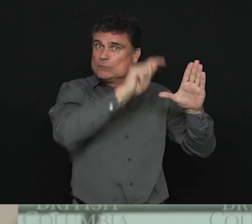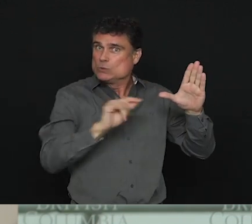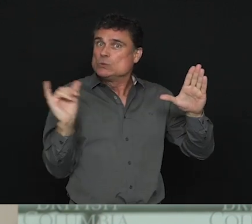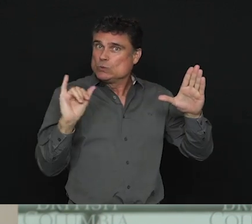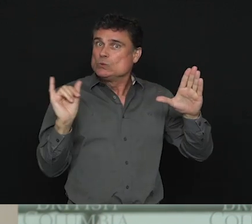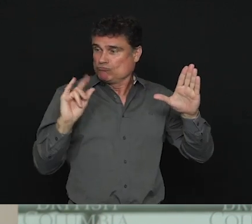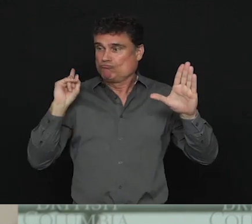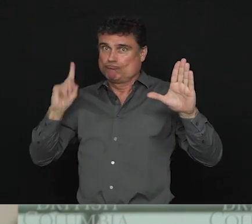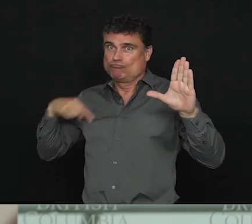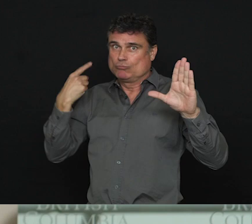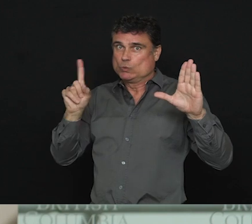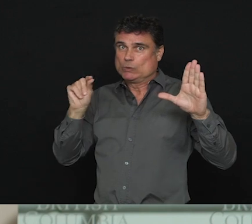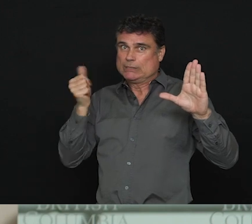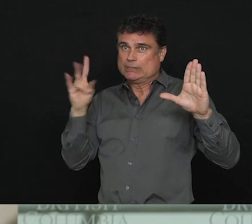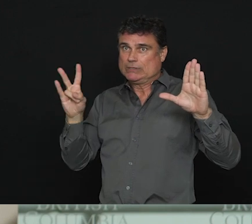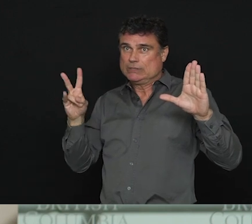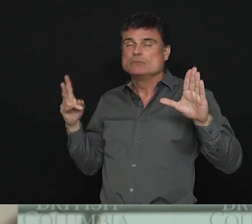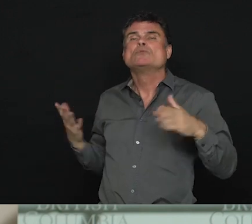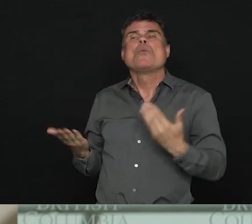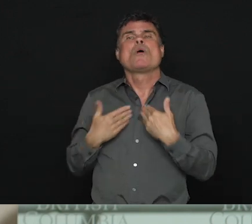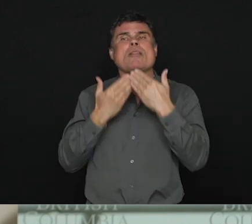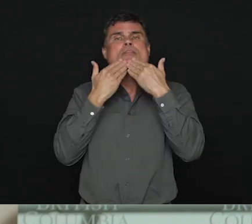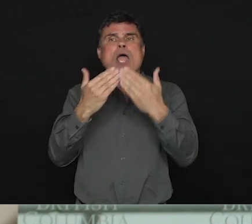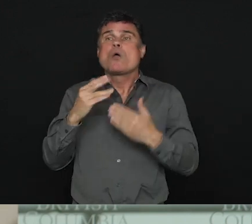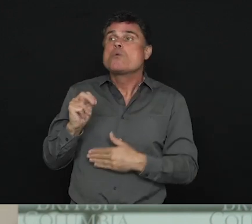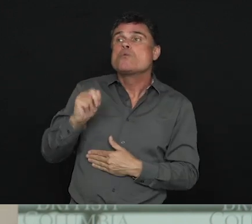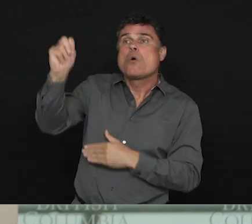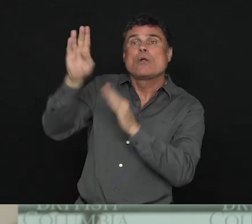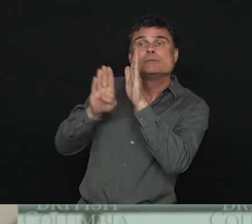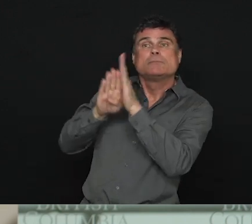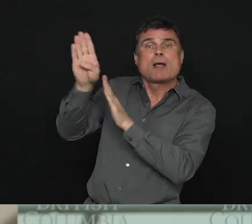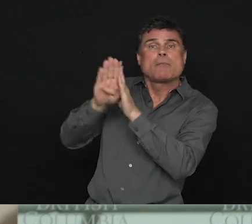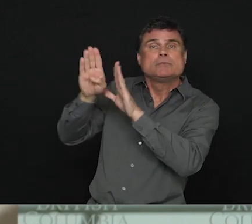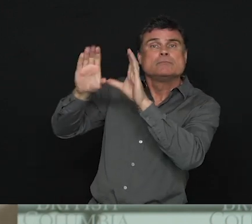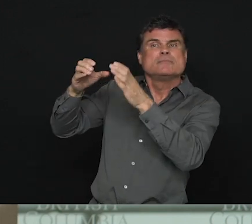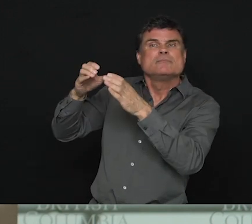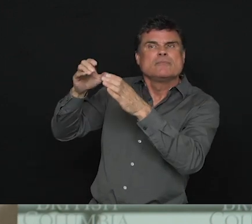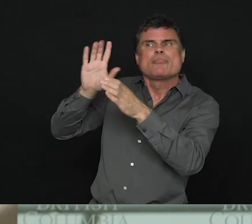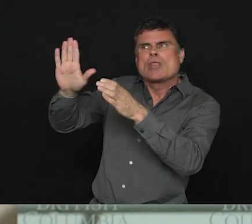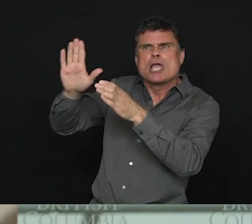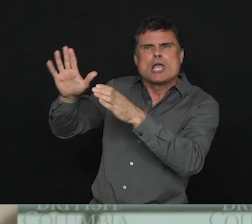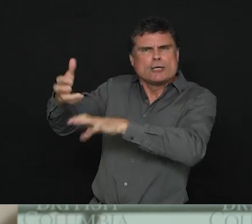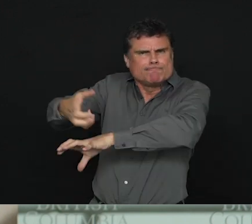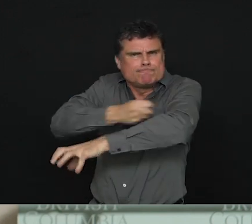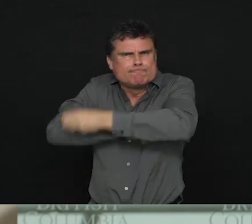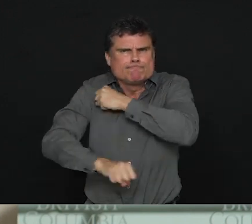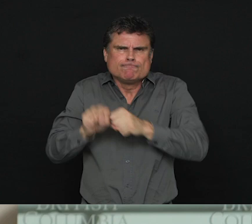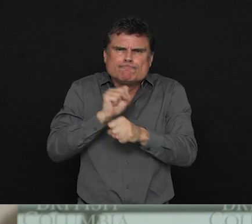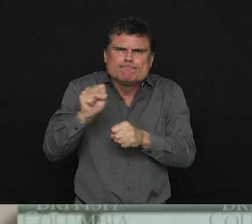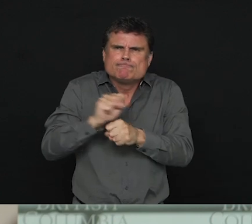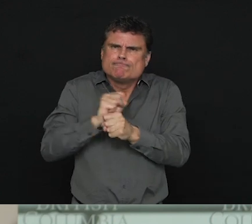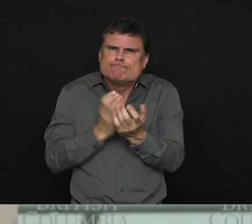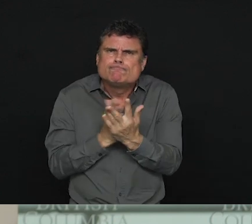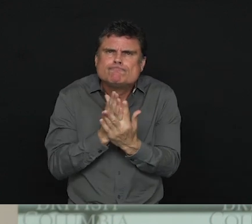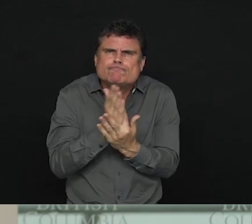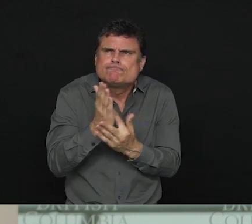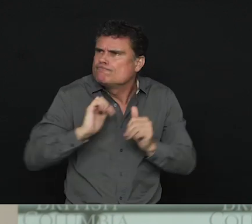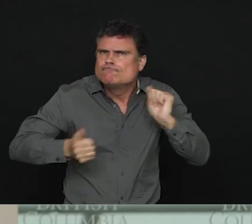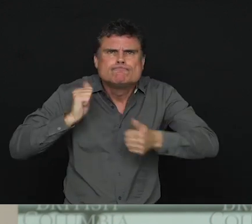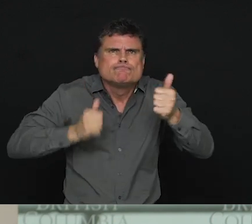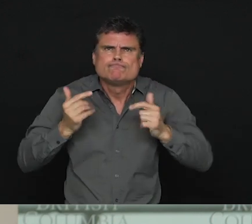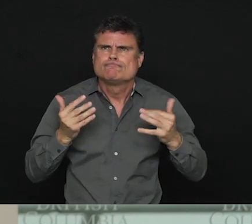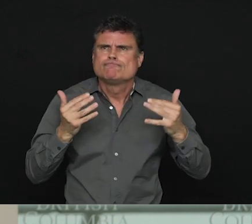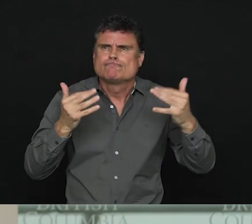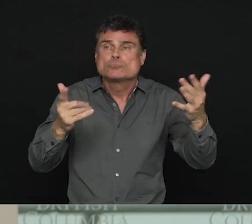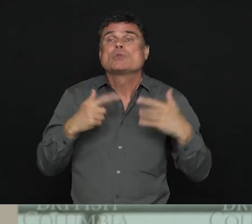thank NDIT for their tireless work to get this latest funding intake up and running. I also want to thank the service